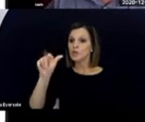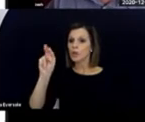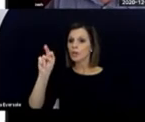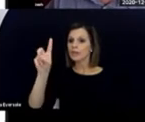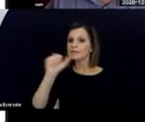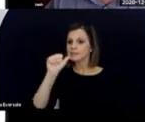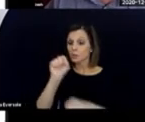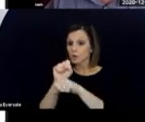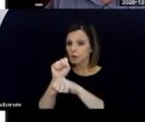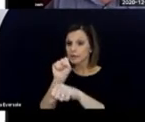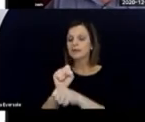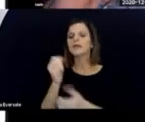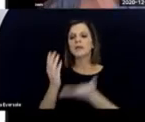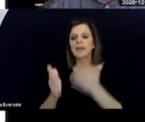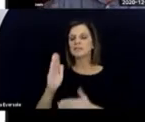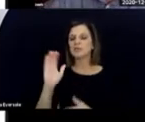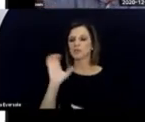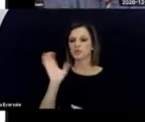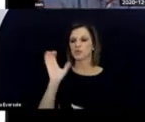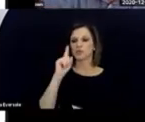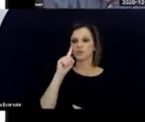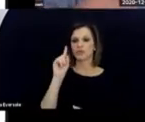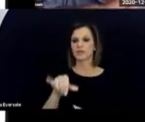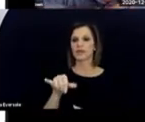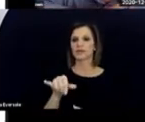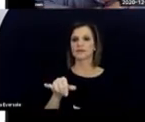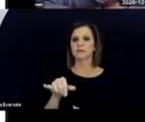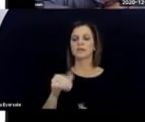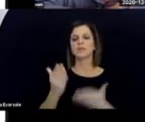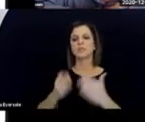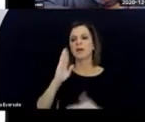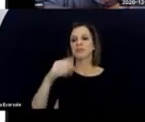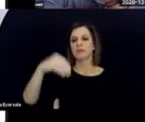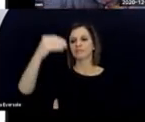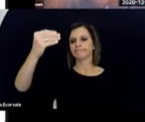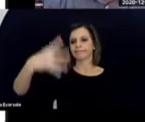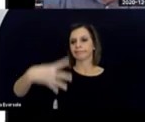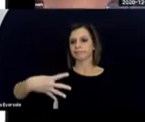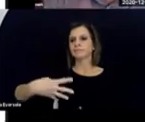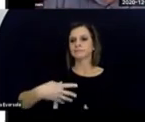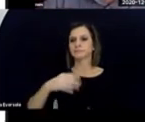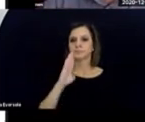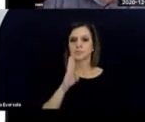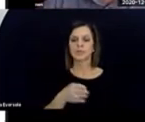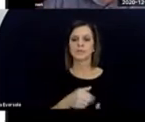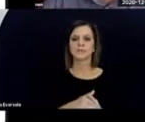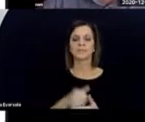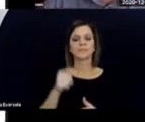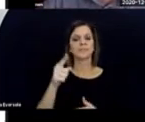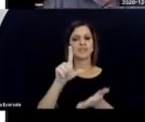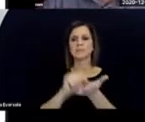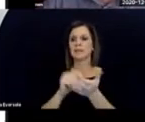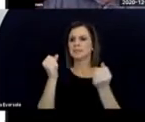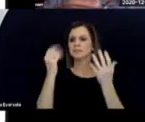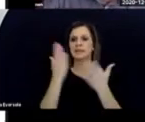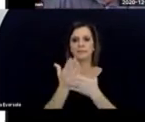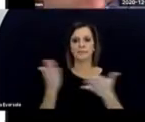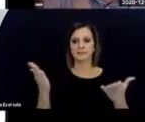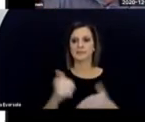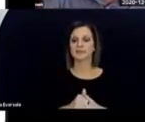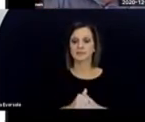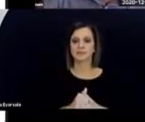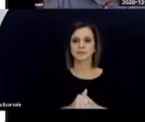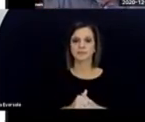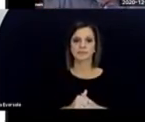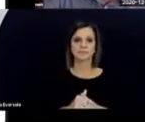maybe you can do a search on Charity Rowland and it will probably come up there. She's